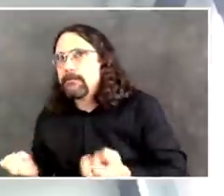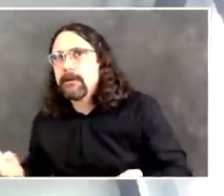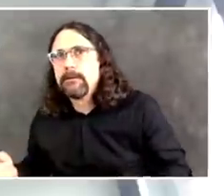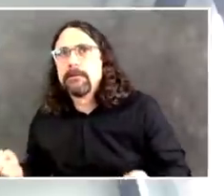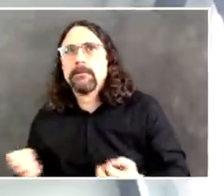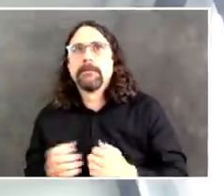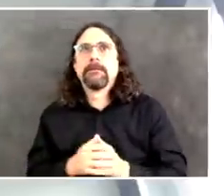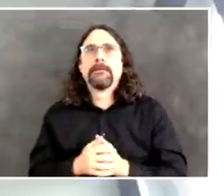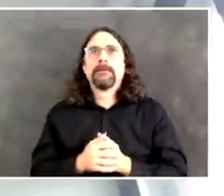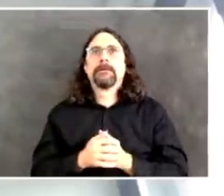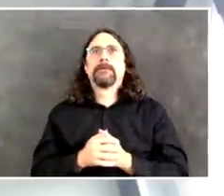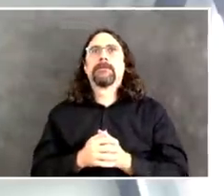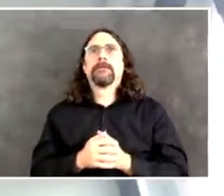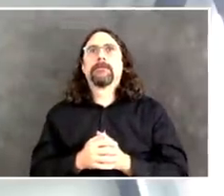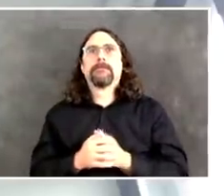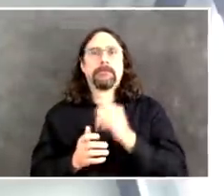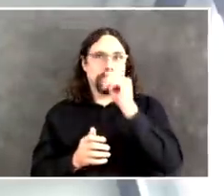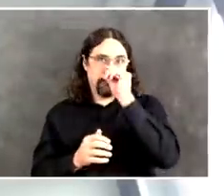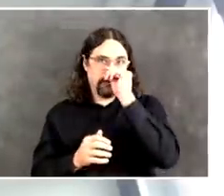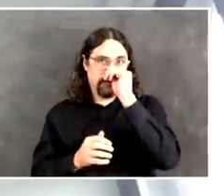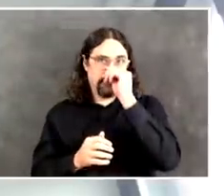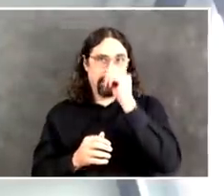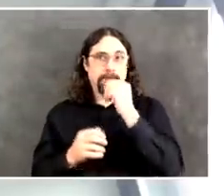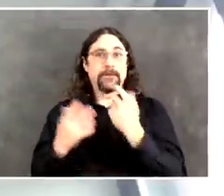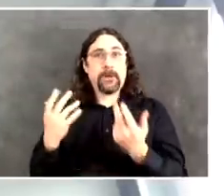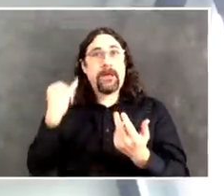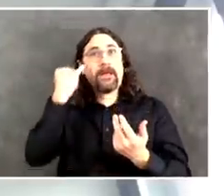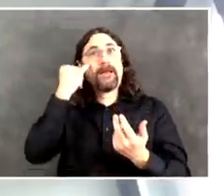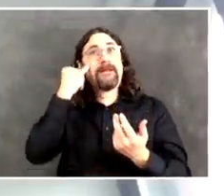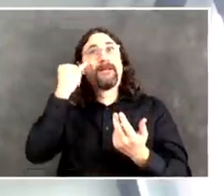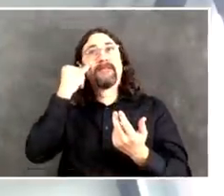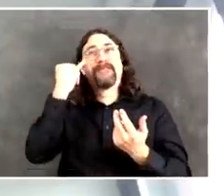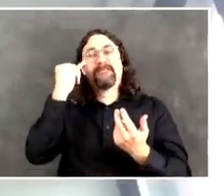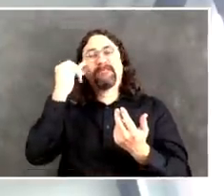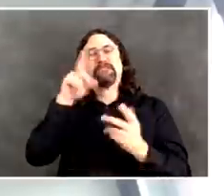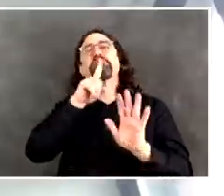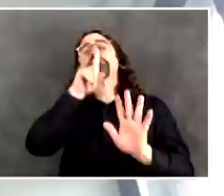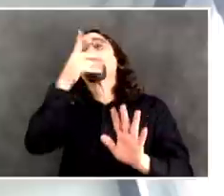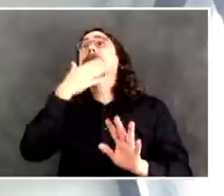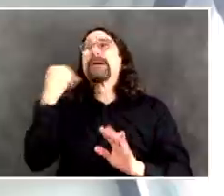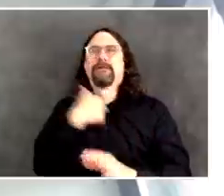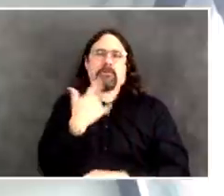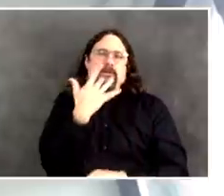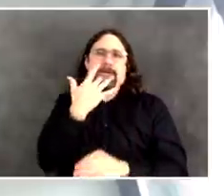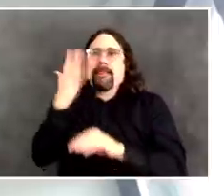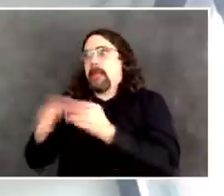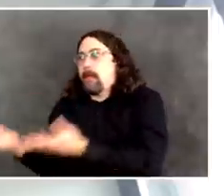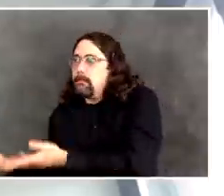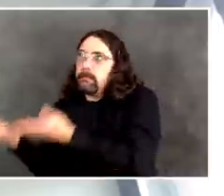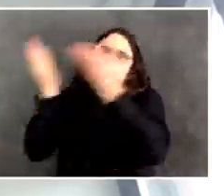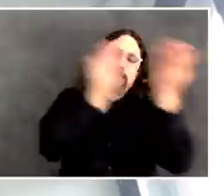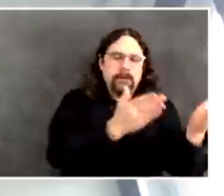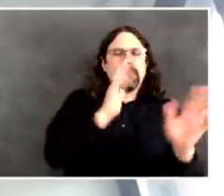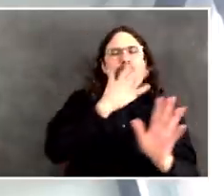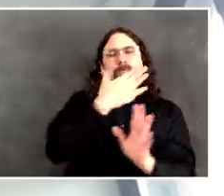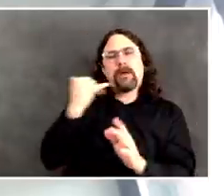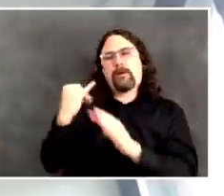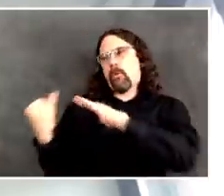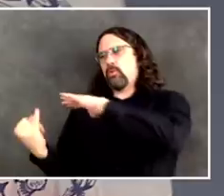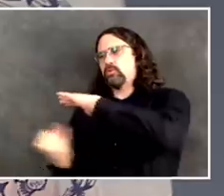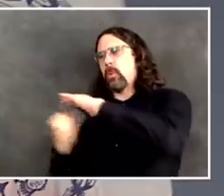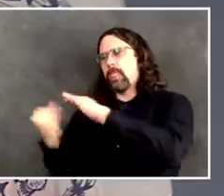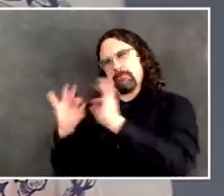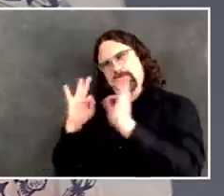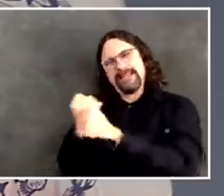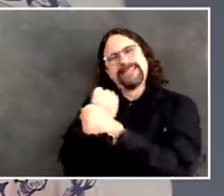appropriate PPE, personal protective equipment. Mitch, hold on one second. Just Mitch, if you would expand